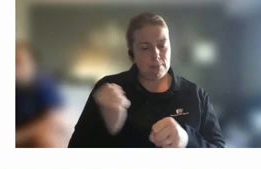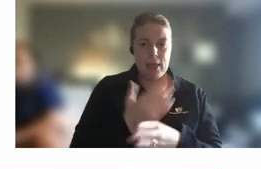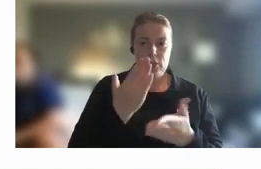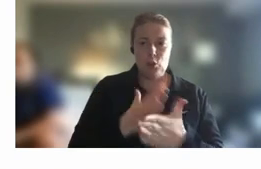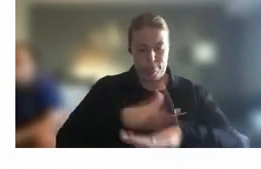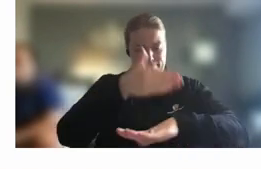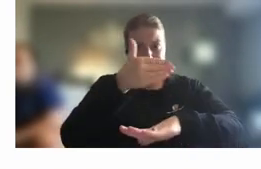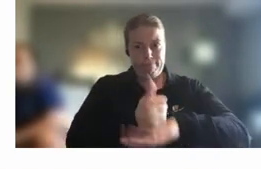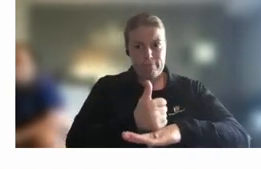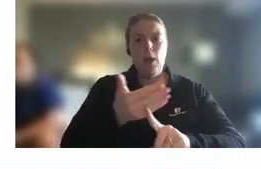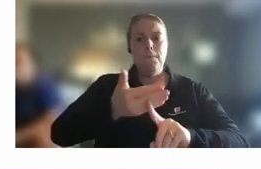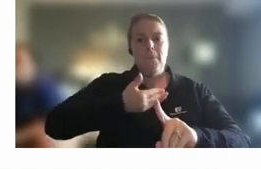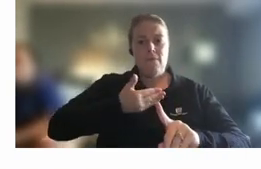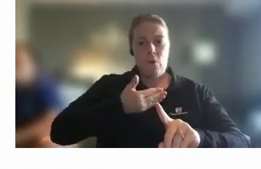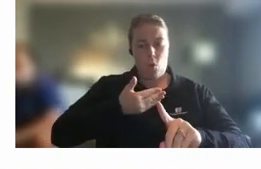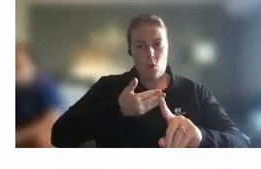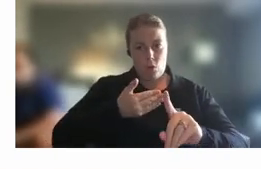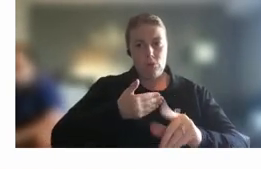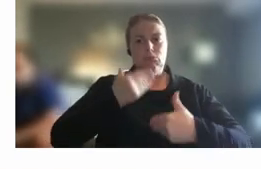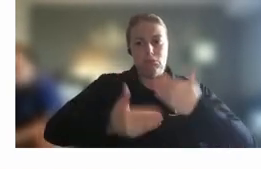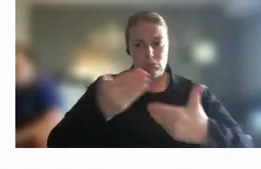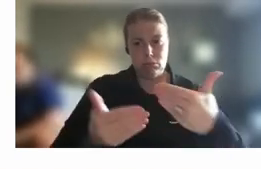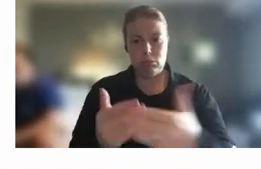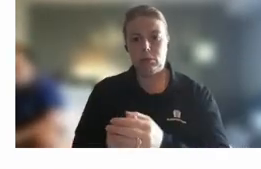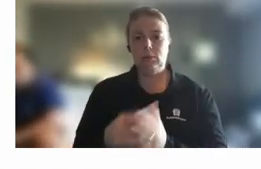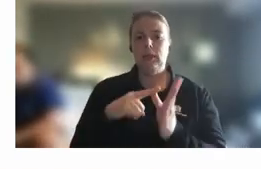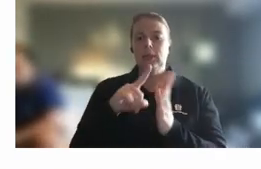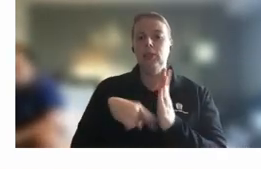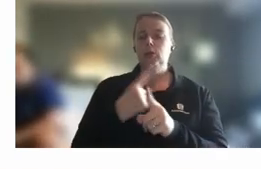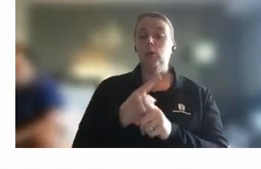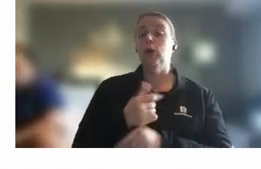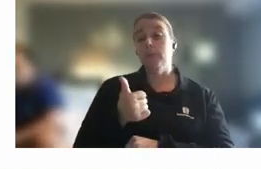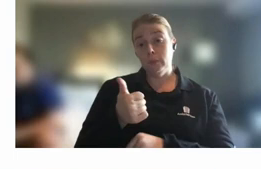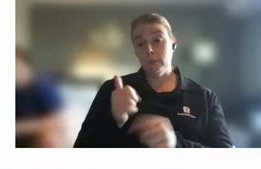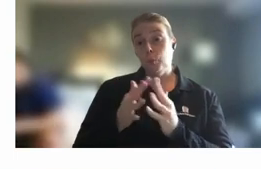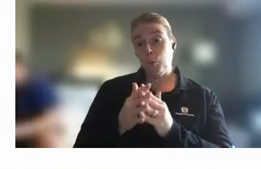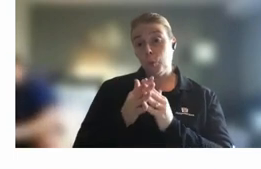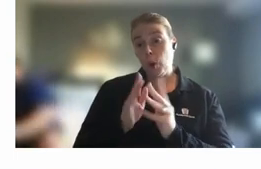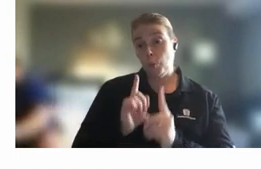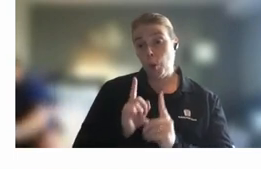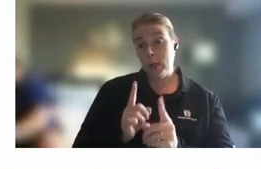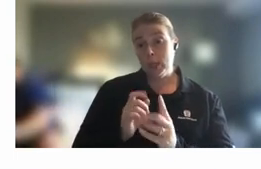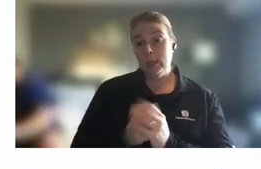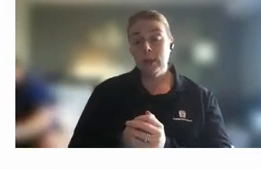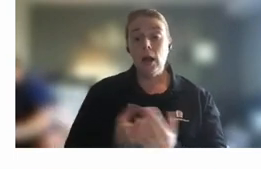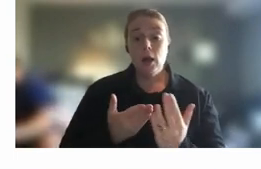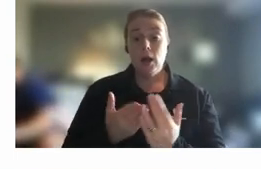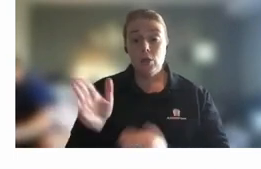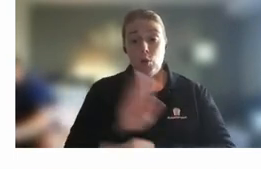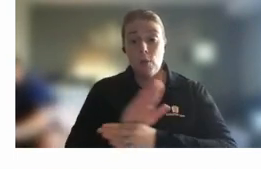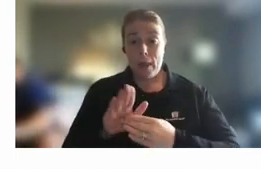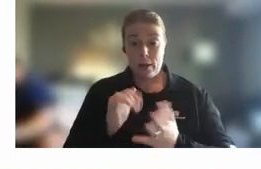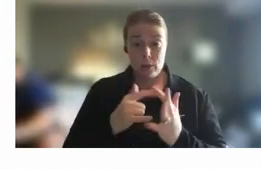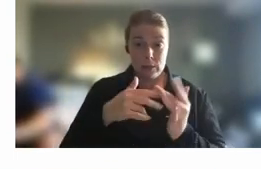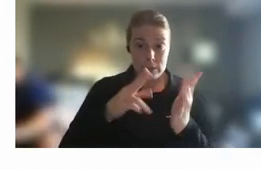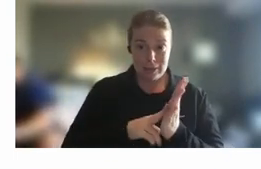that that's a very good caution um and i think you know throughout the panel session we're constantly coming